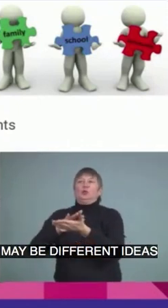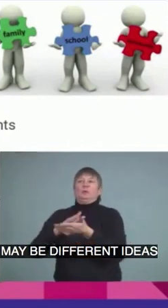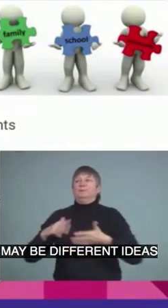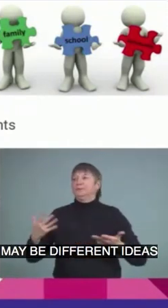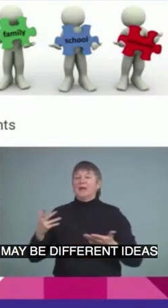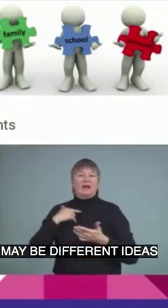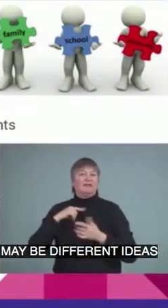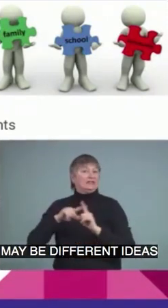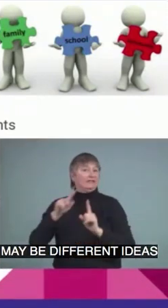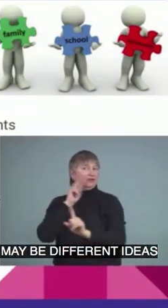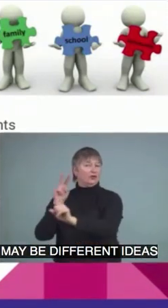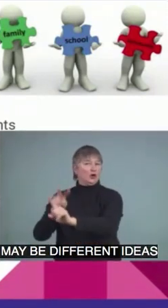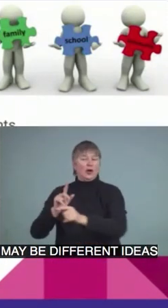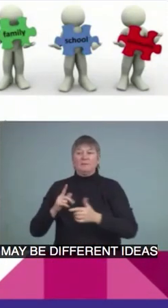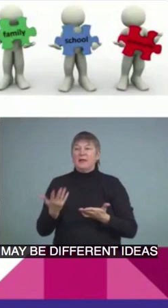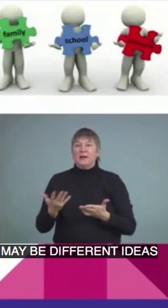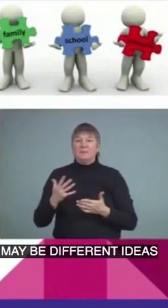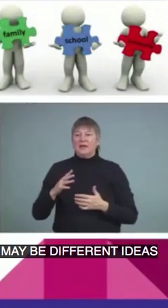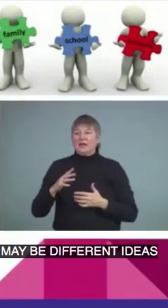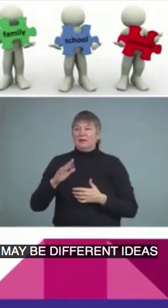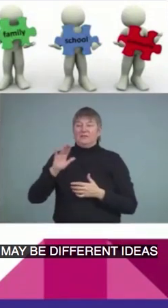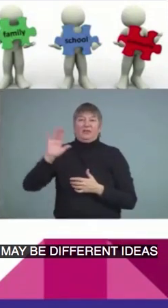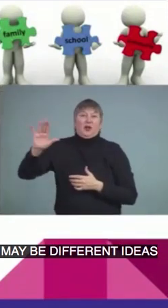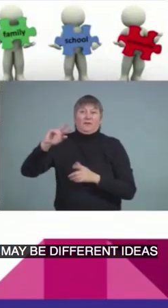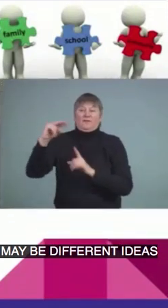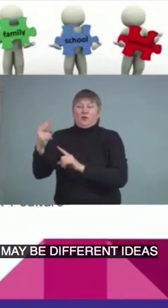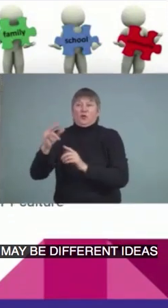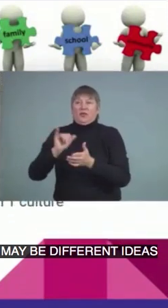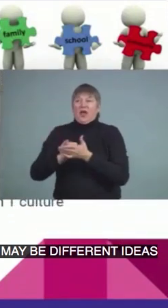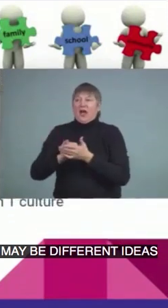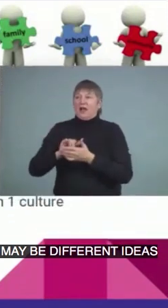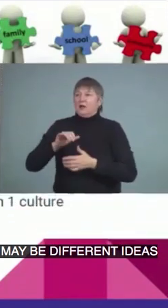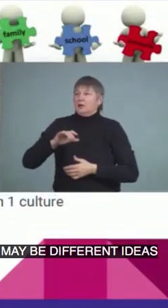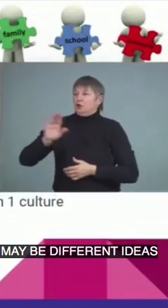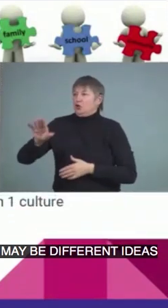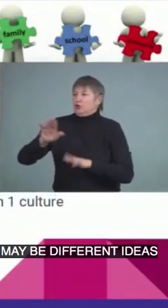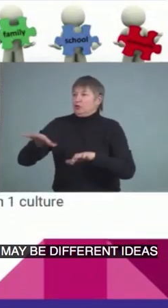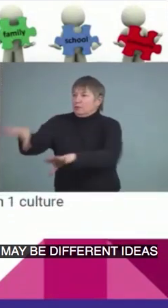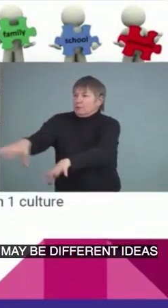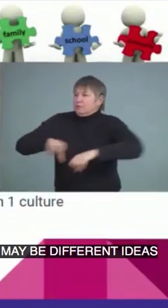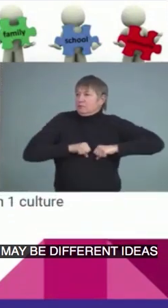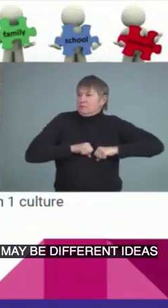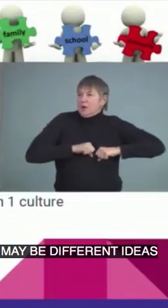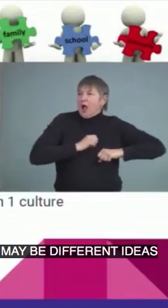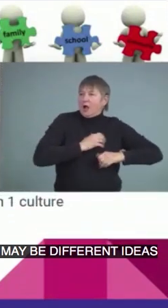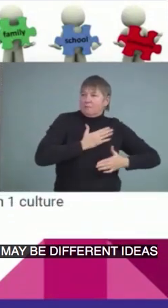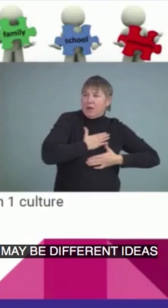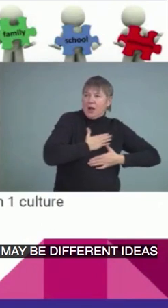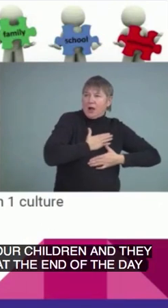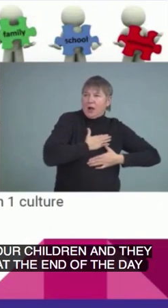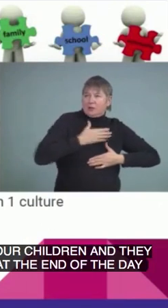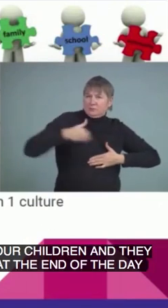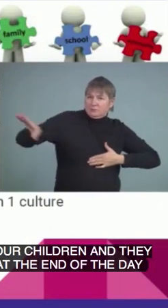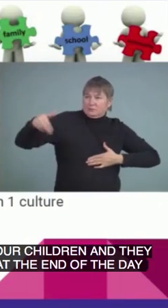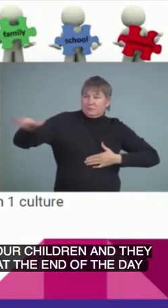and they own them during the day, and the parents pick them up at the end of the day, or they hop on the bus, or walk home, you know,